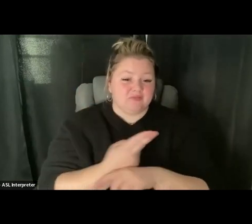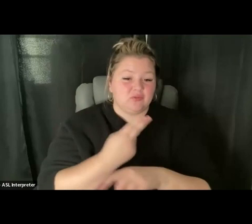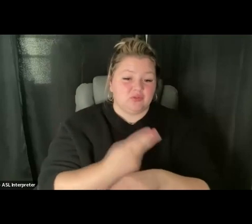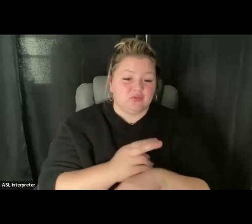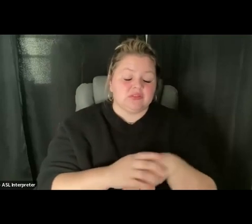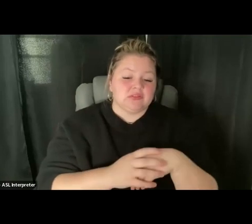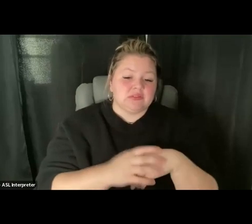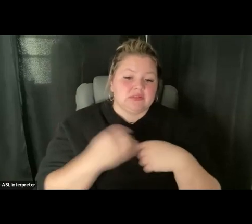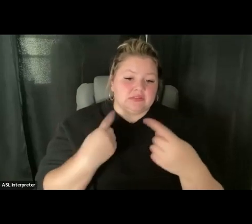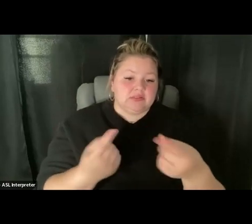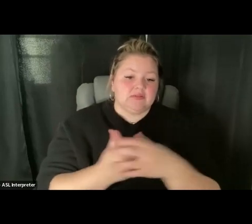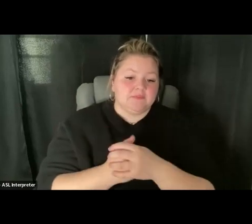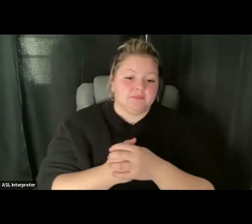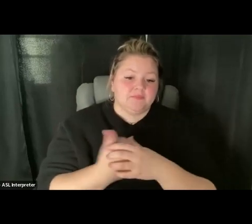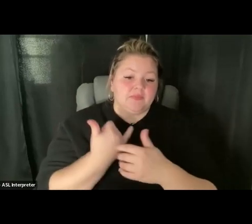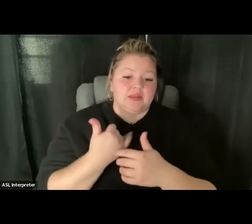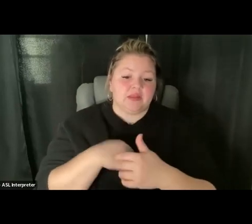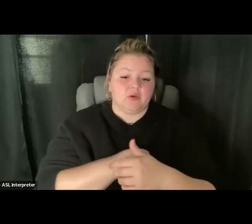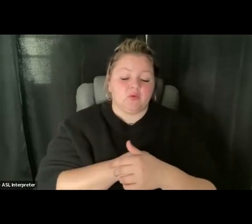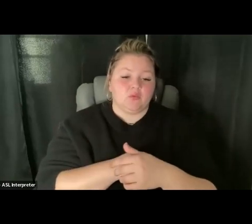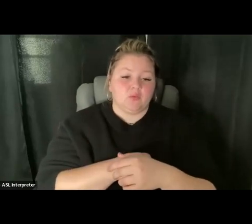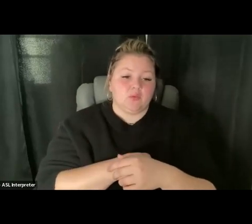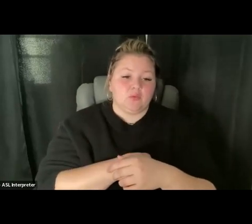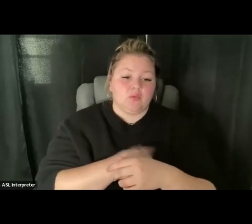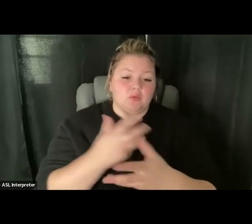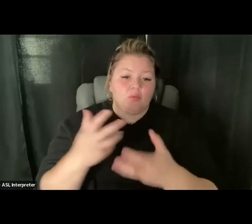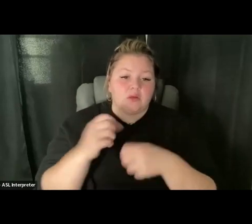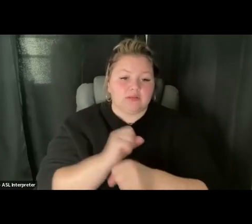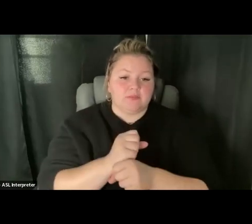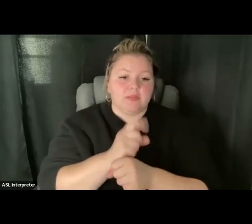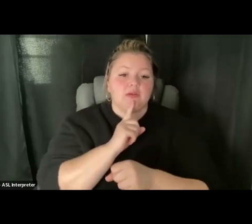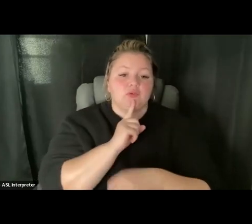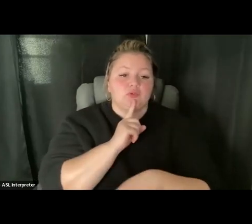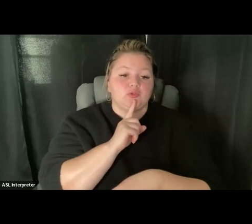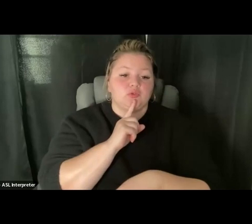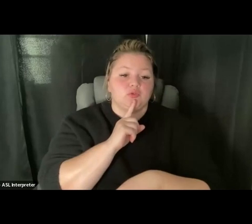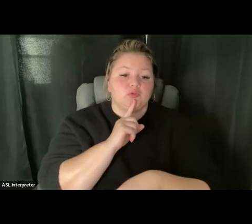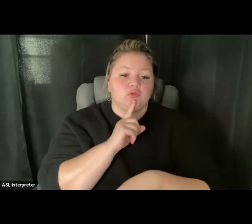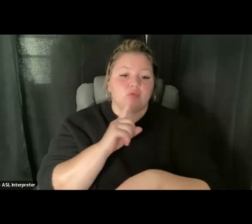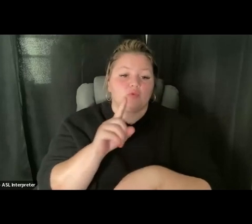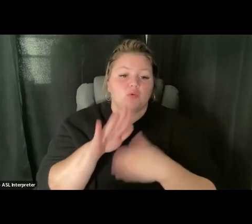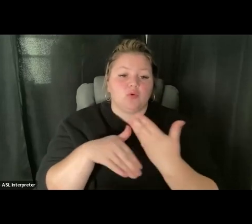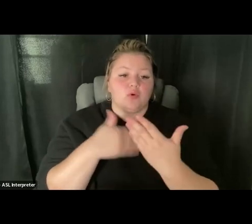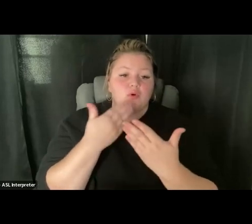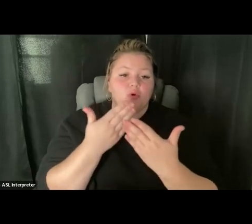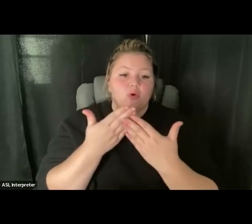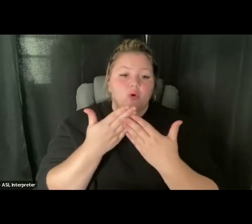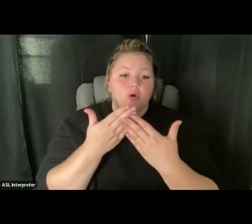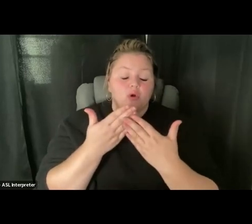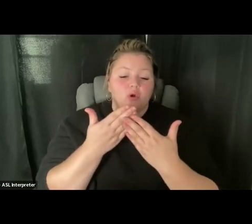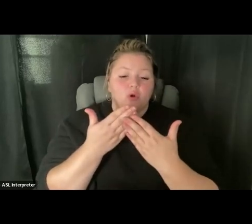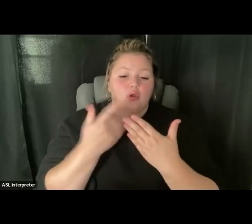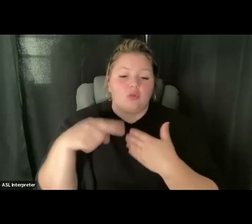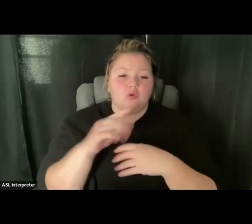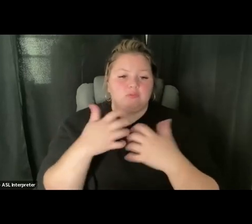And we're moving forward to make sure that those units are fully tested prior to election